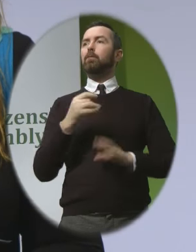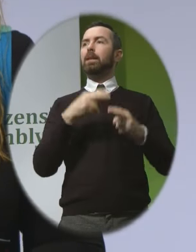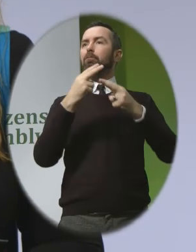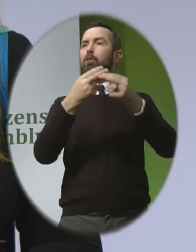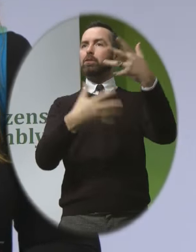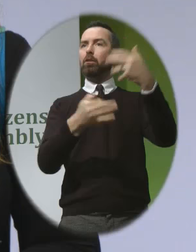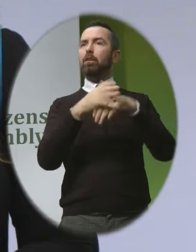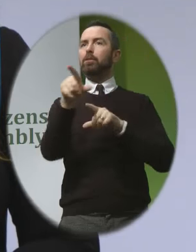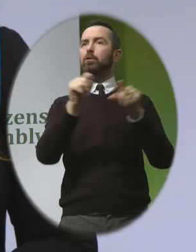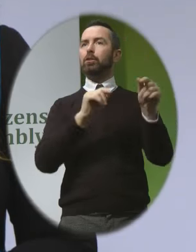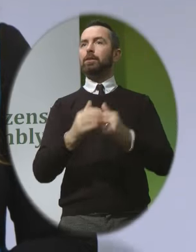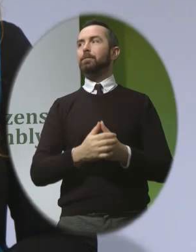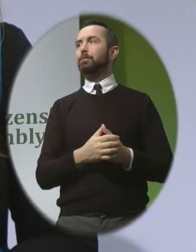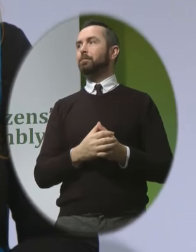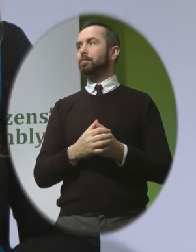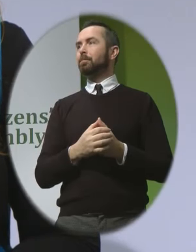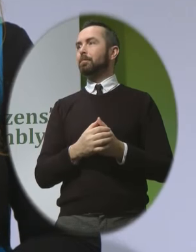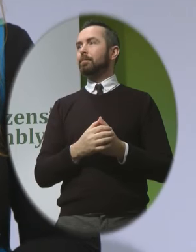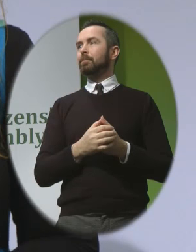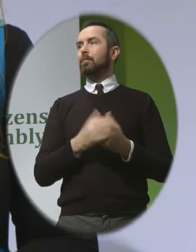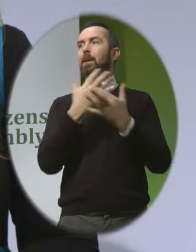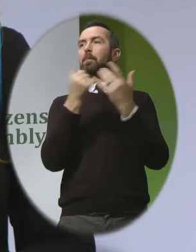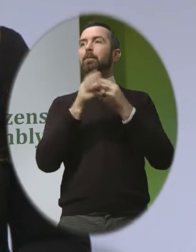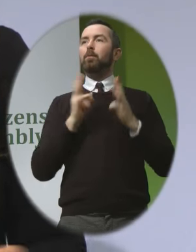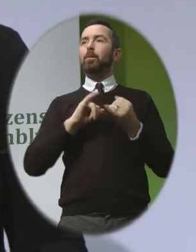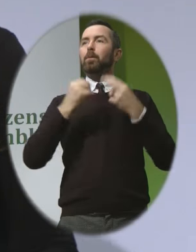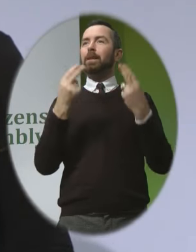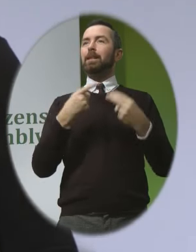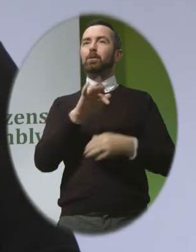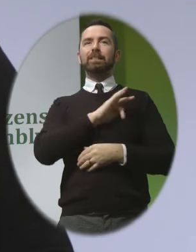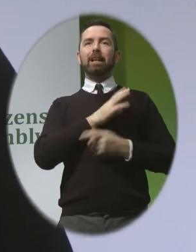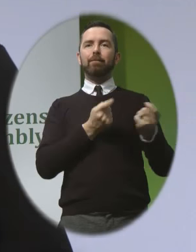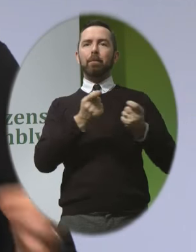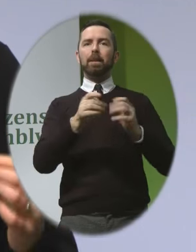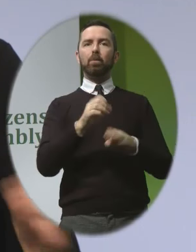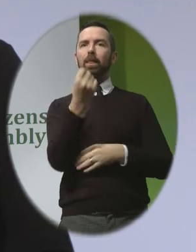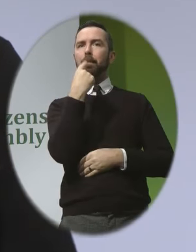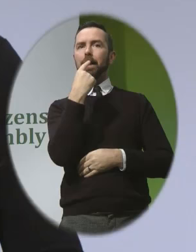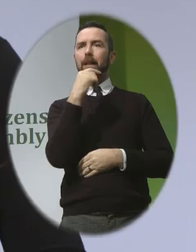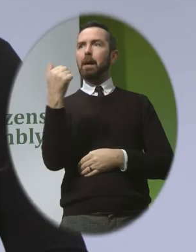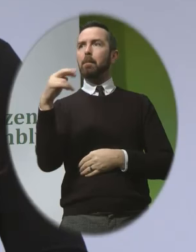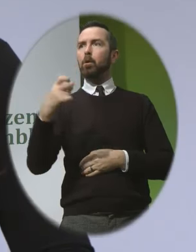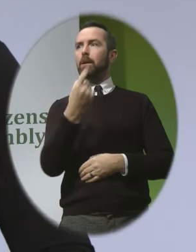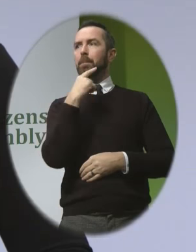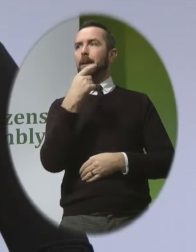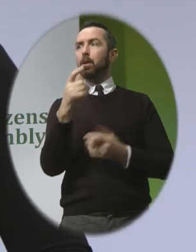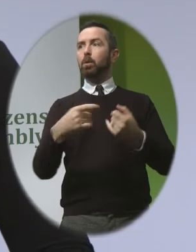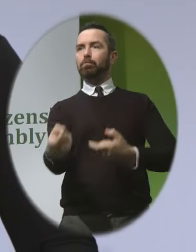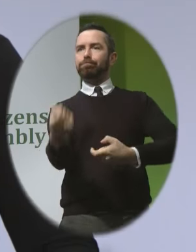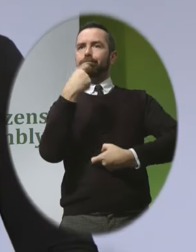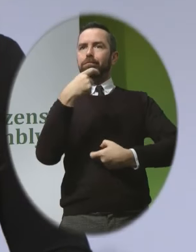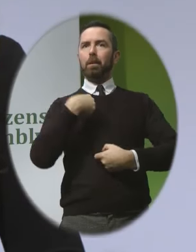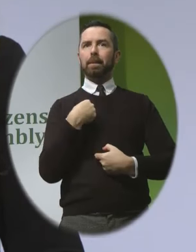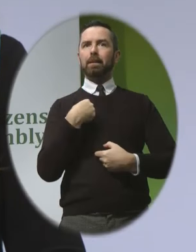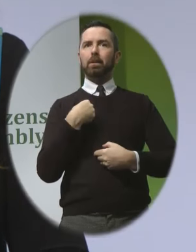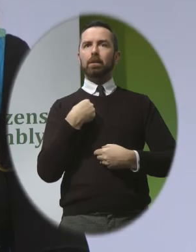the number of women who have needed to self-administer with the abortion pill who have contacted me needing a support of a